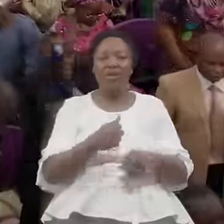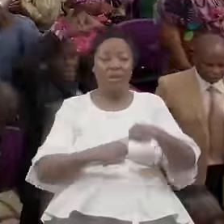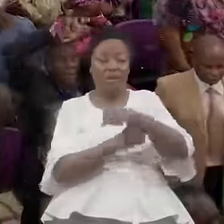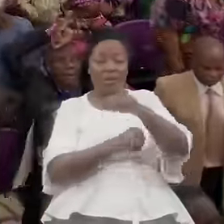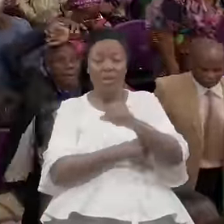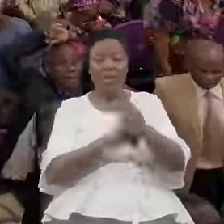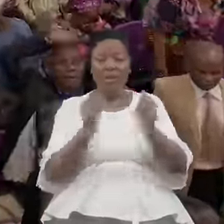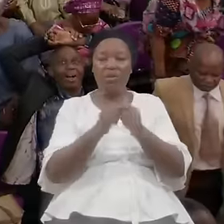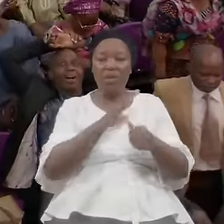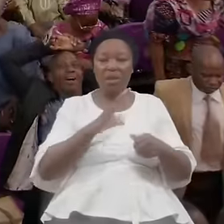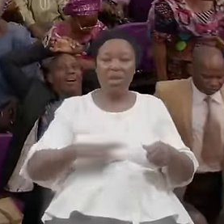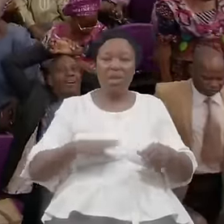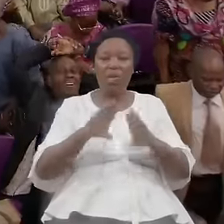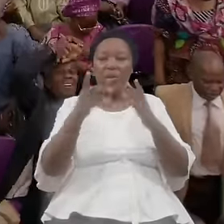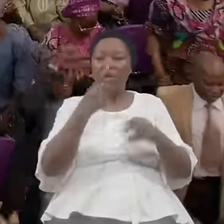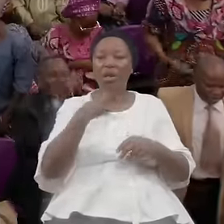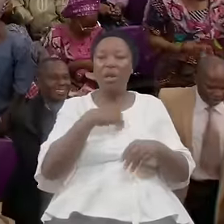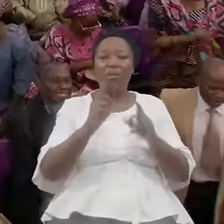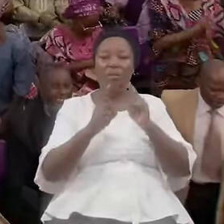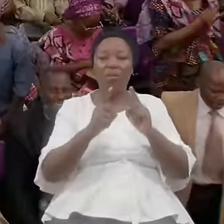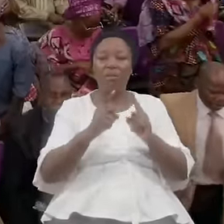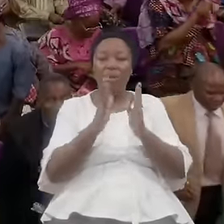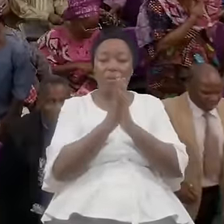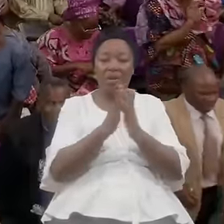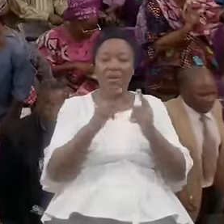Mouth And Talk To The Lord In Prayer